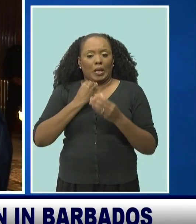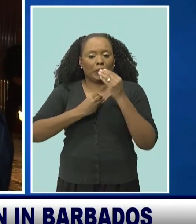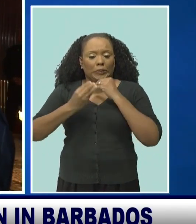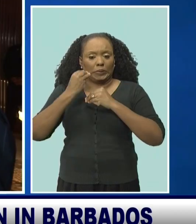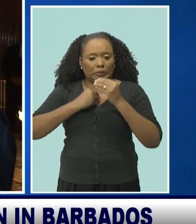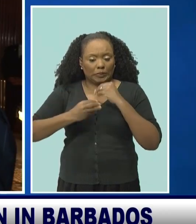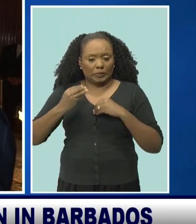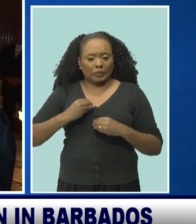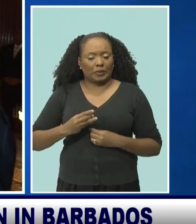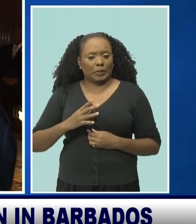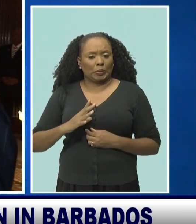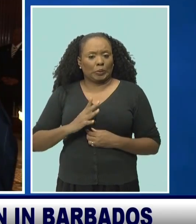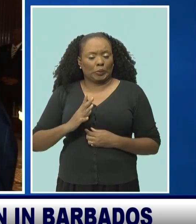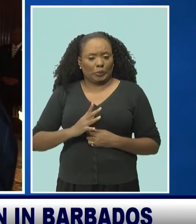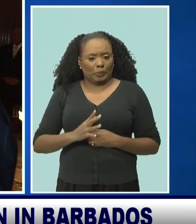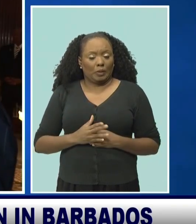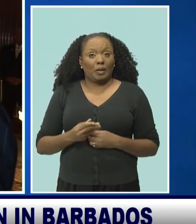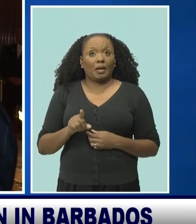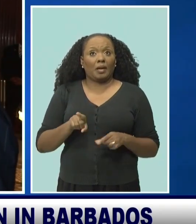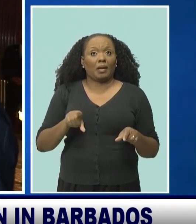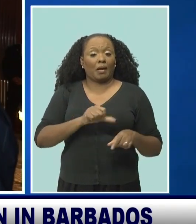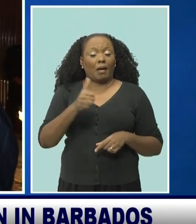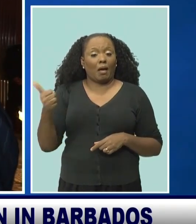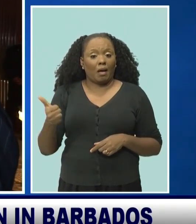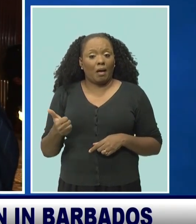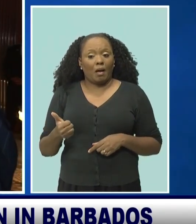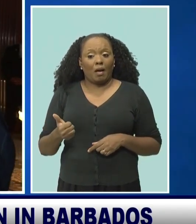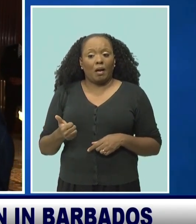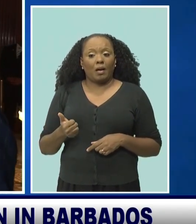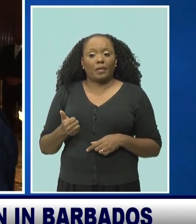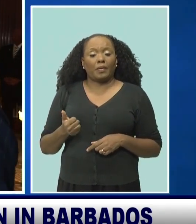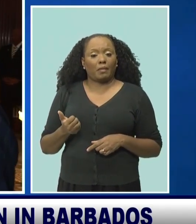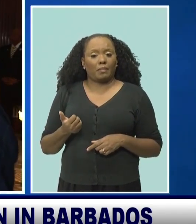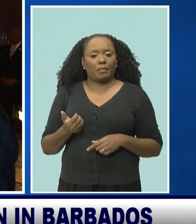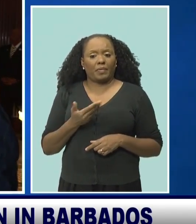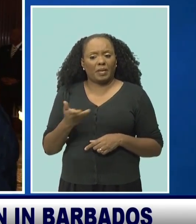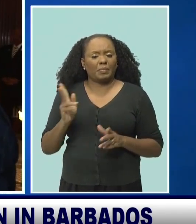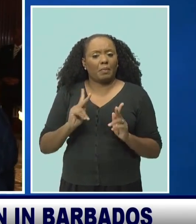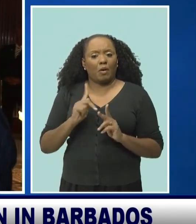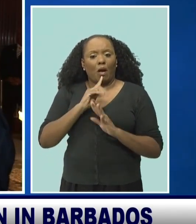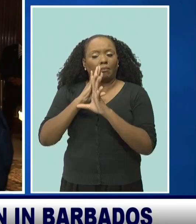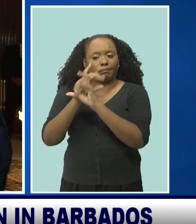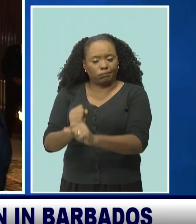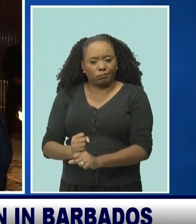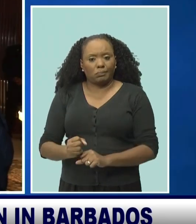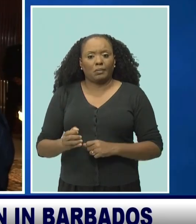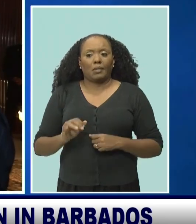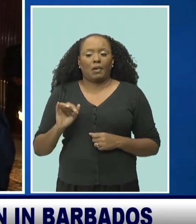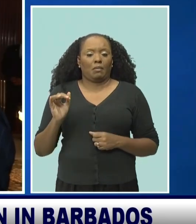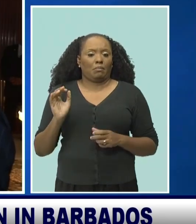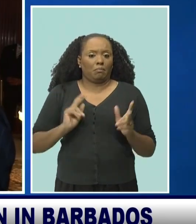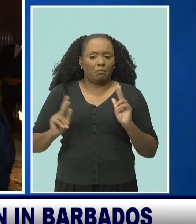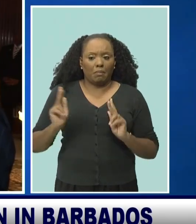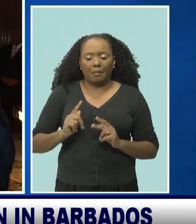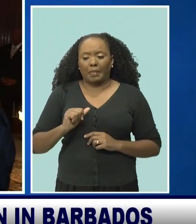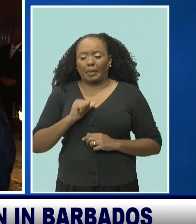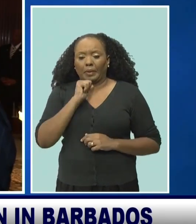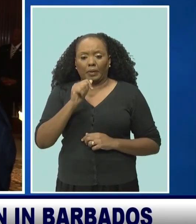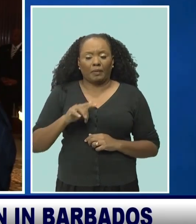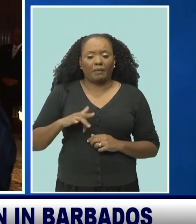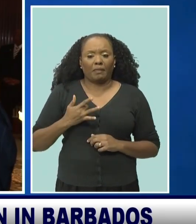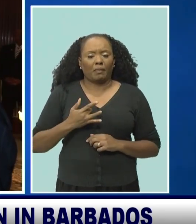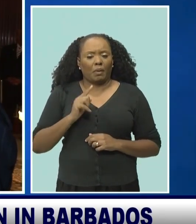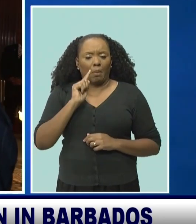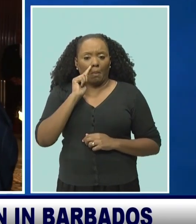the ability to have other attractions which make people want to be able to do things such that they don't feel as though they're